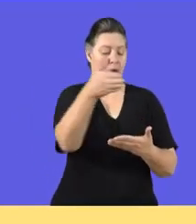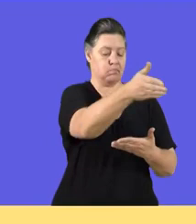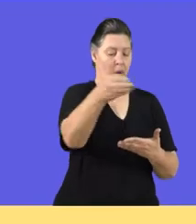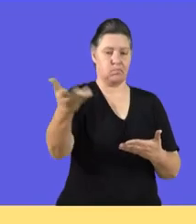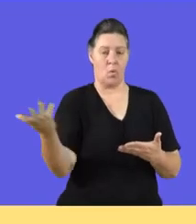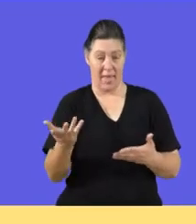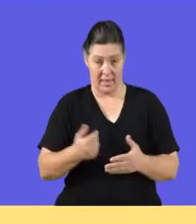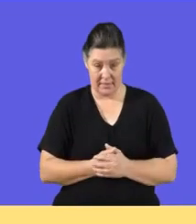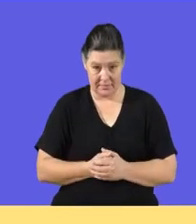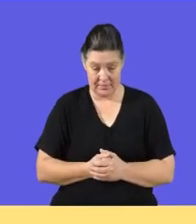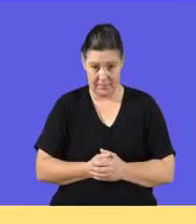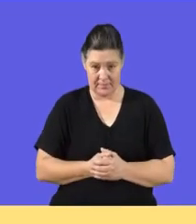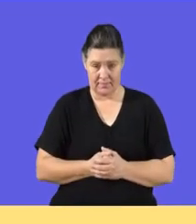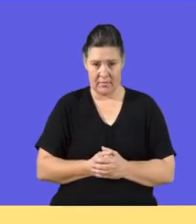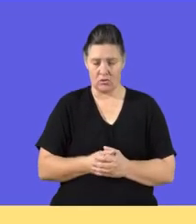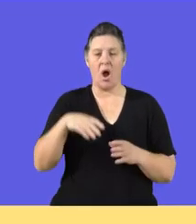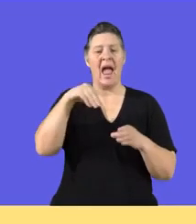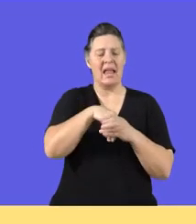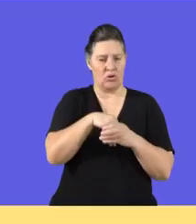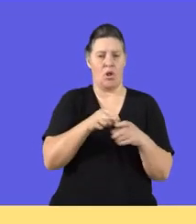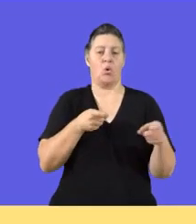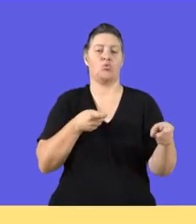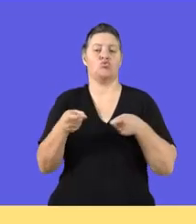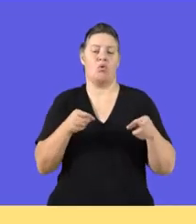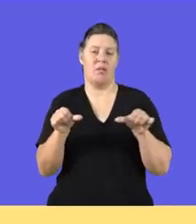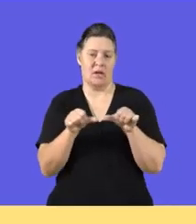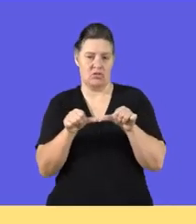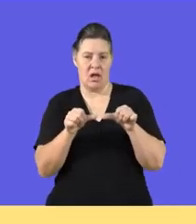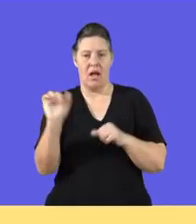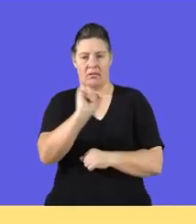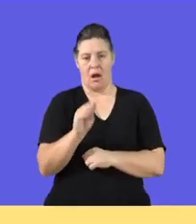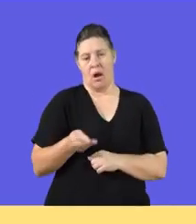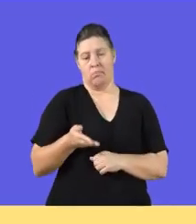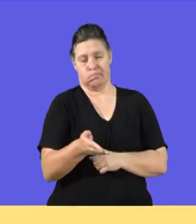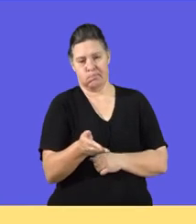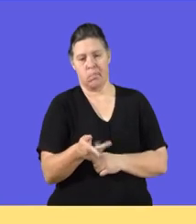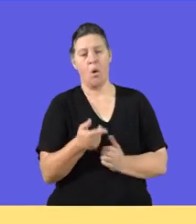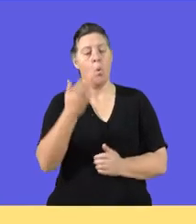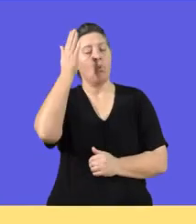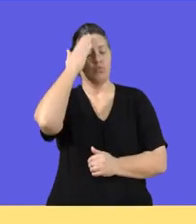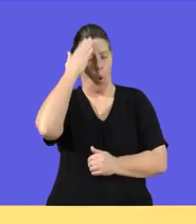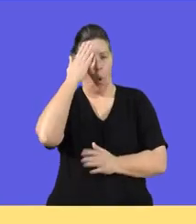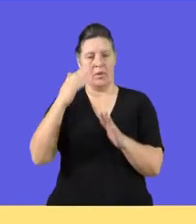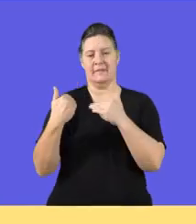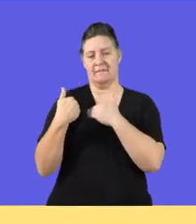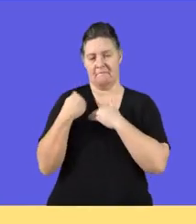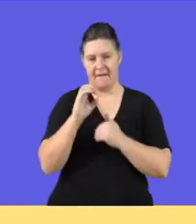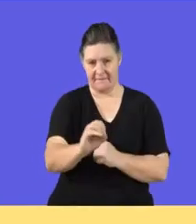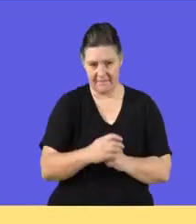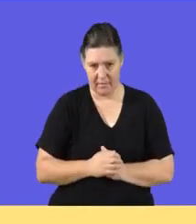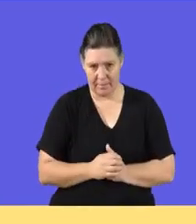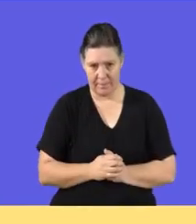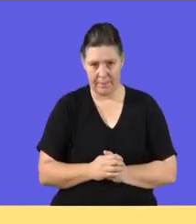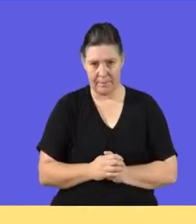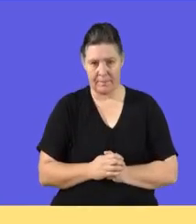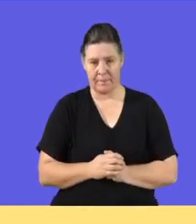vehicles. Okay, so these are some of the internal control measures that you put in your vehicles such that we can